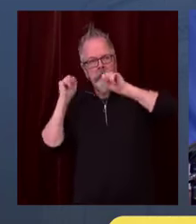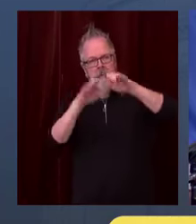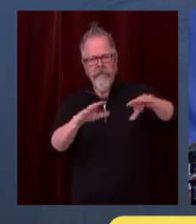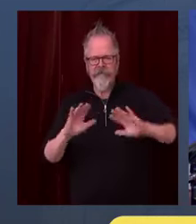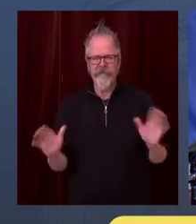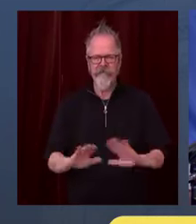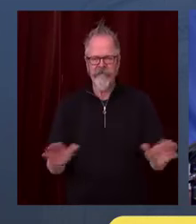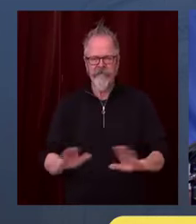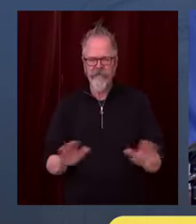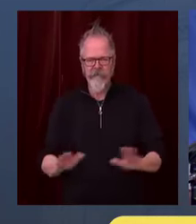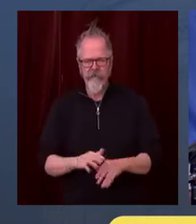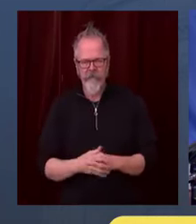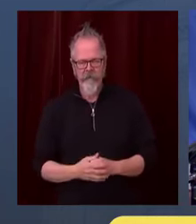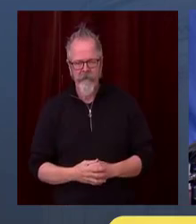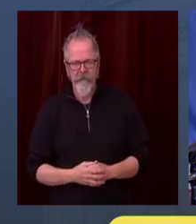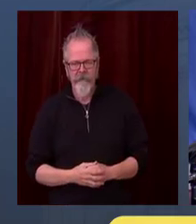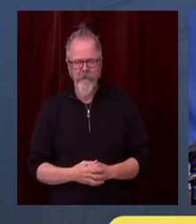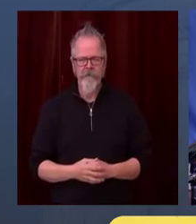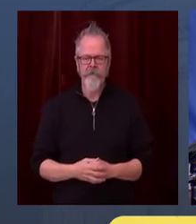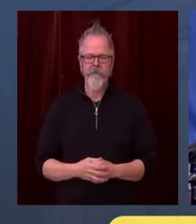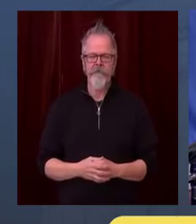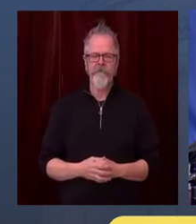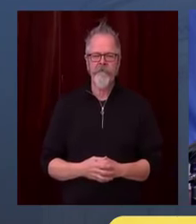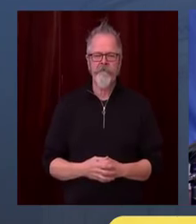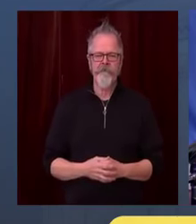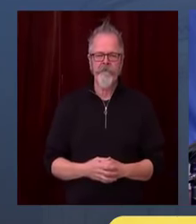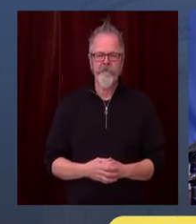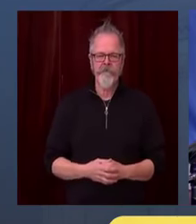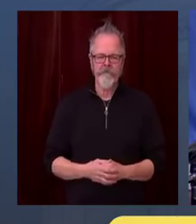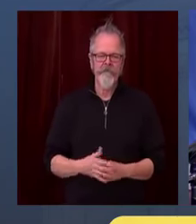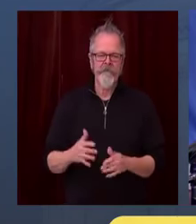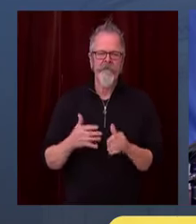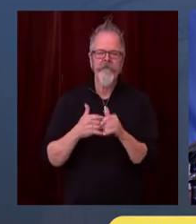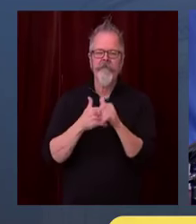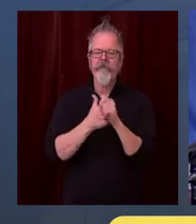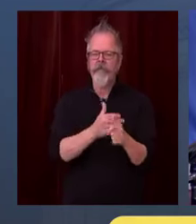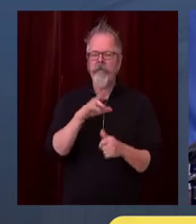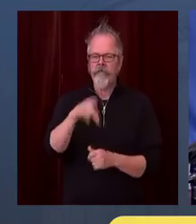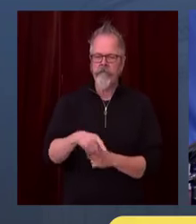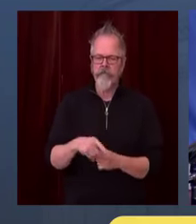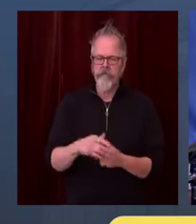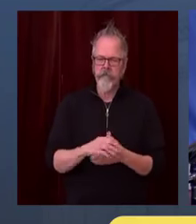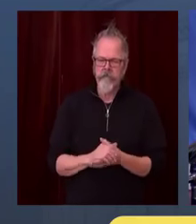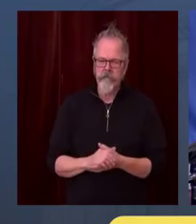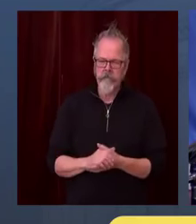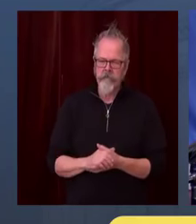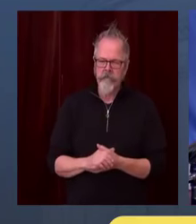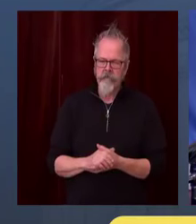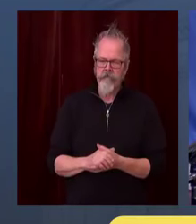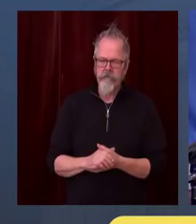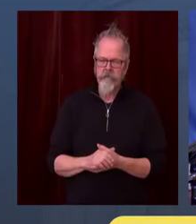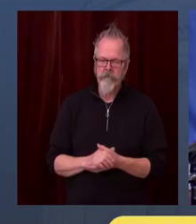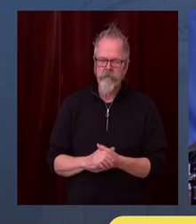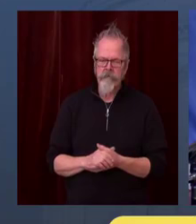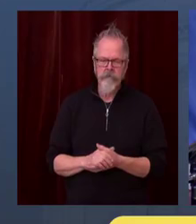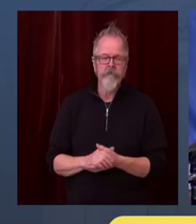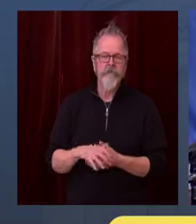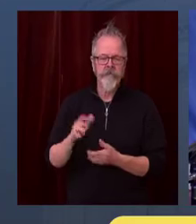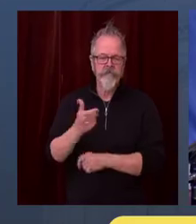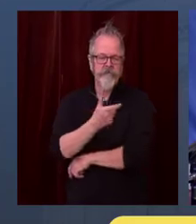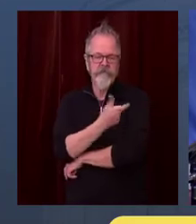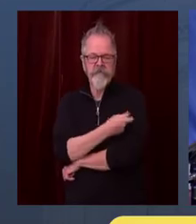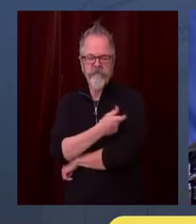Times had a headline, I think, yesterday saying that generally states are not equipped to distribute this vaccine. I also heard a physician